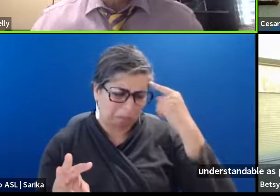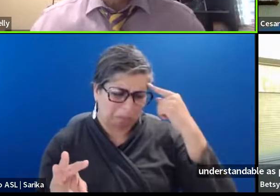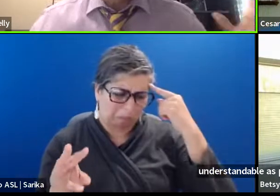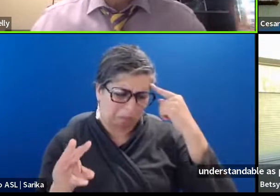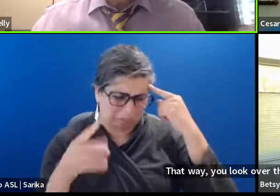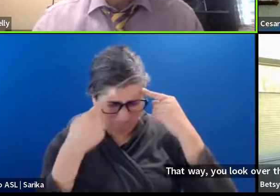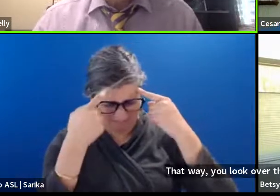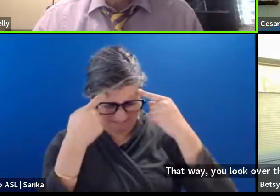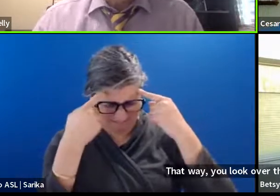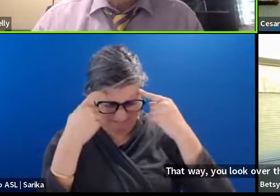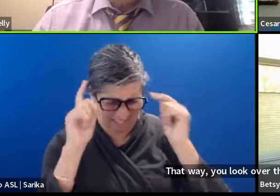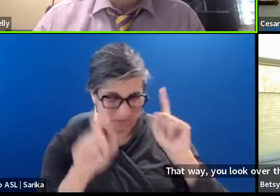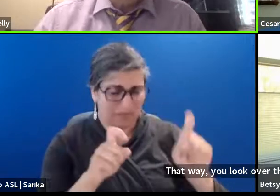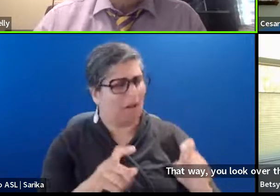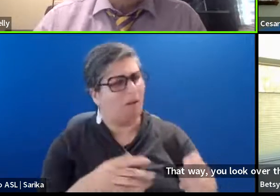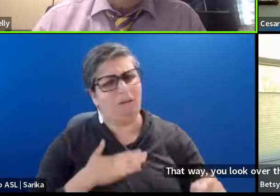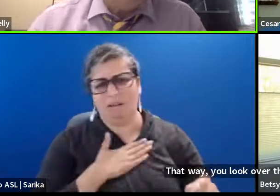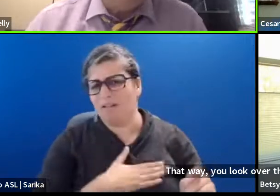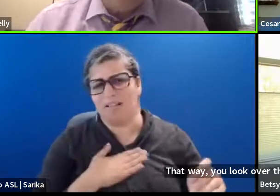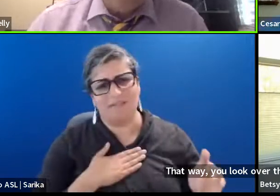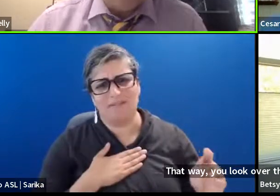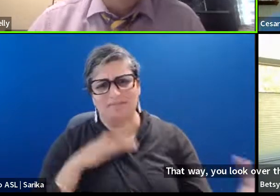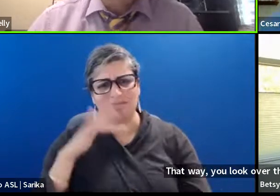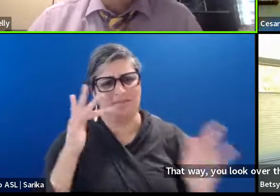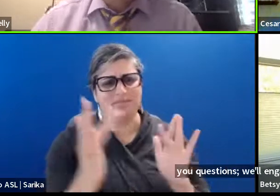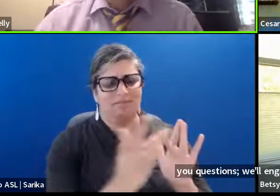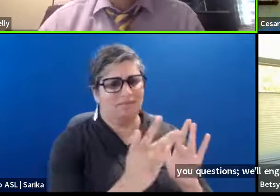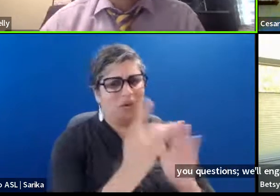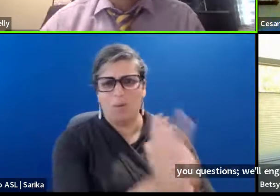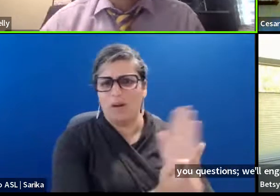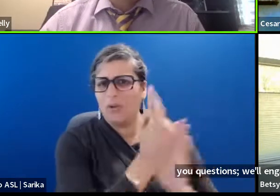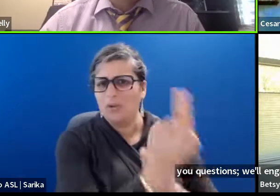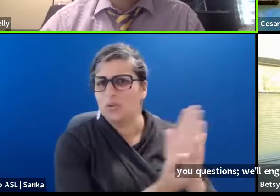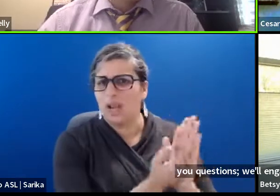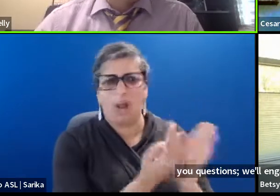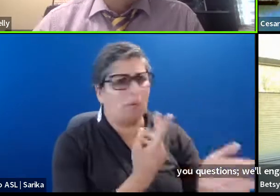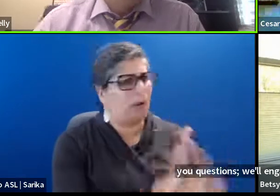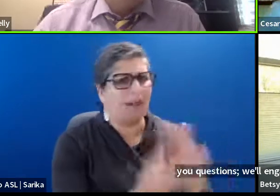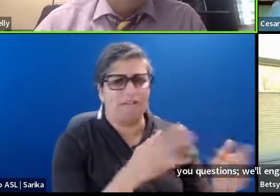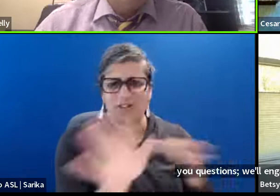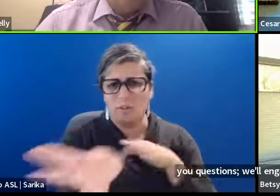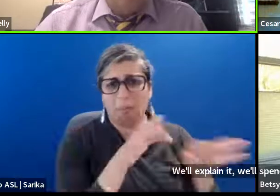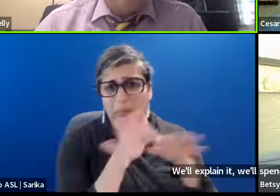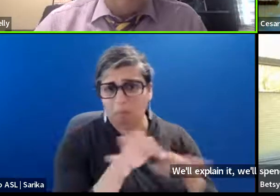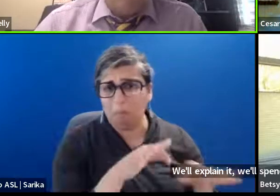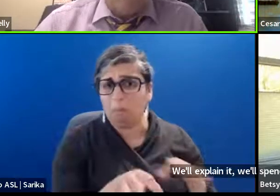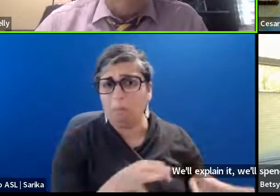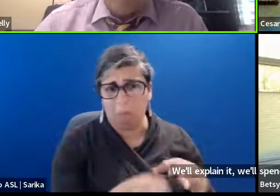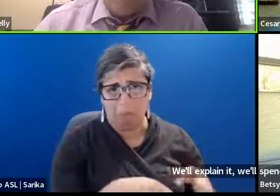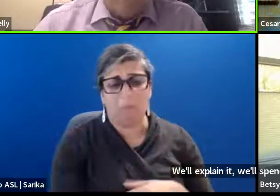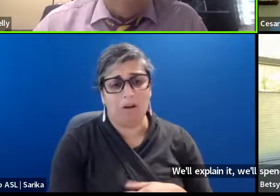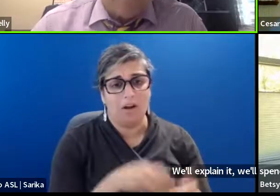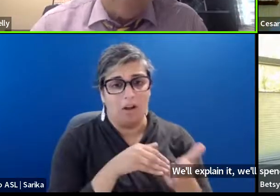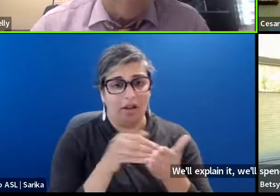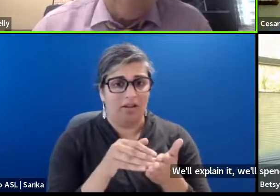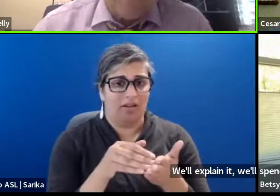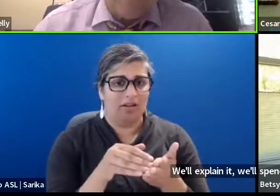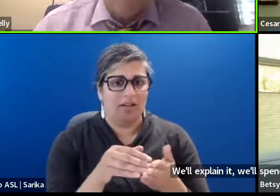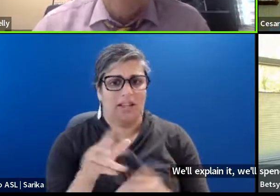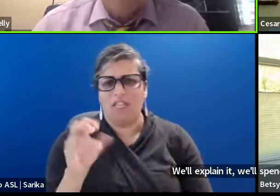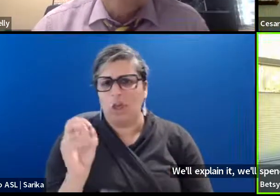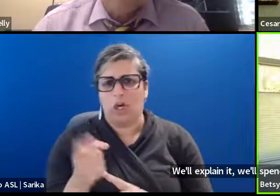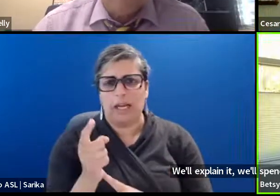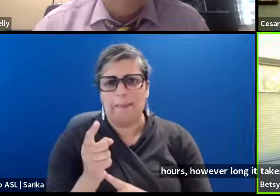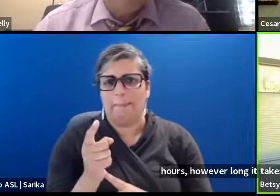you. We'll explain it ad nauseum. We'll spend an hour or two hours, however long it takes. Um, and quite often you'll find that in a 30 minute